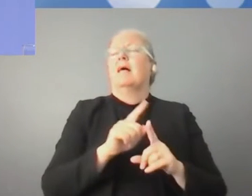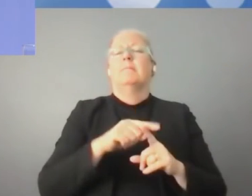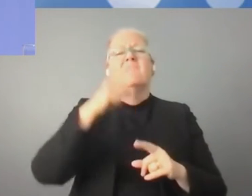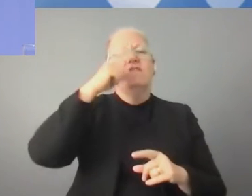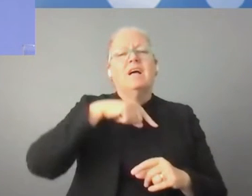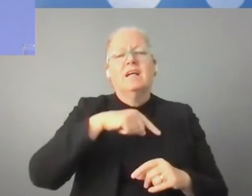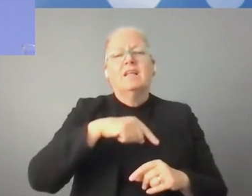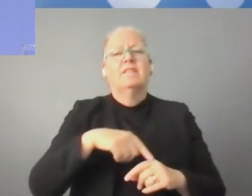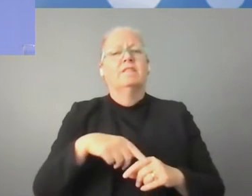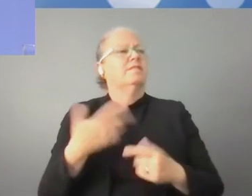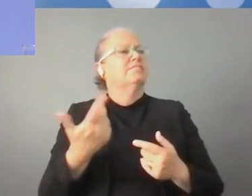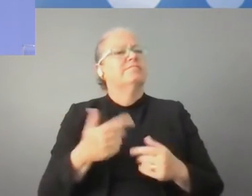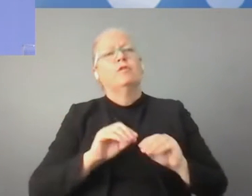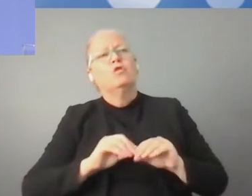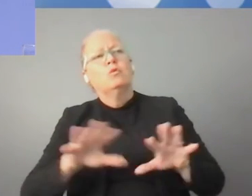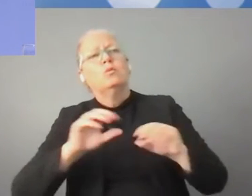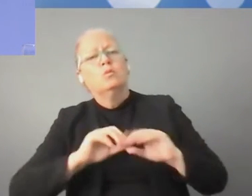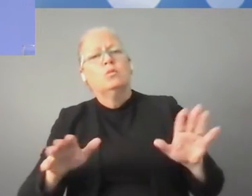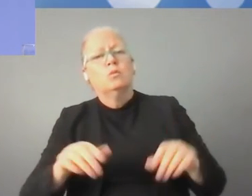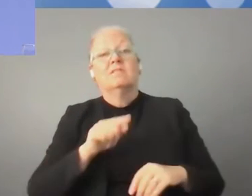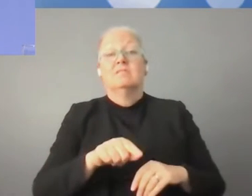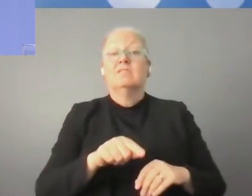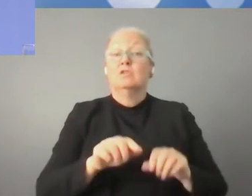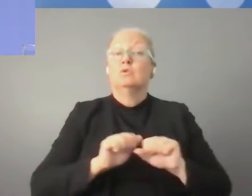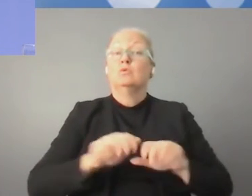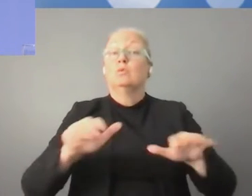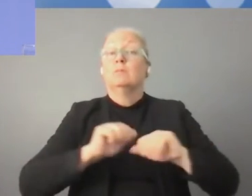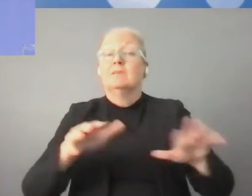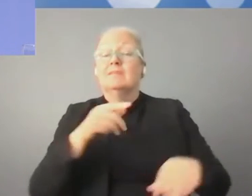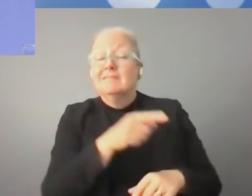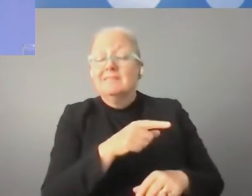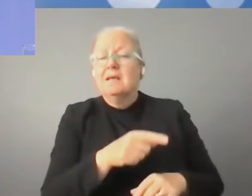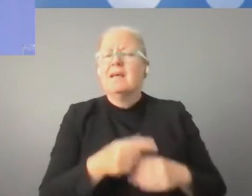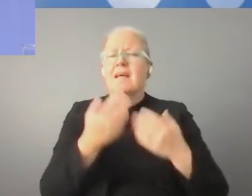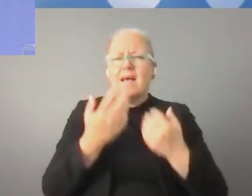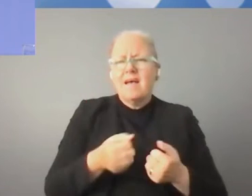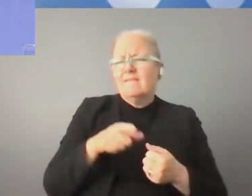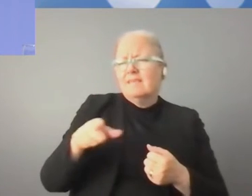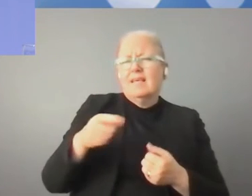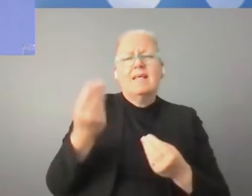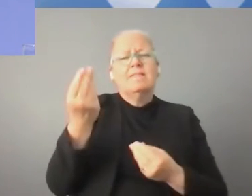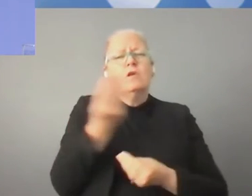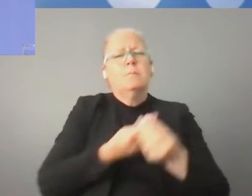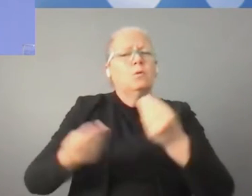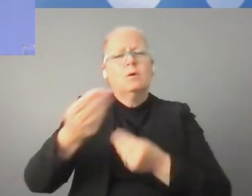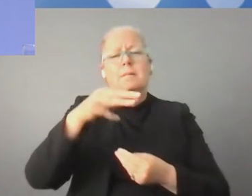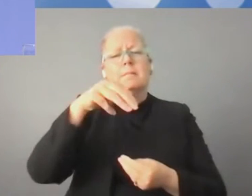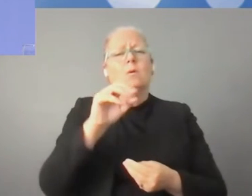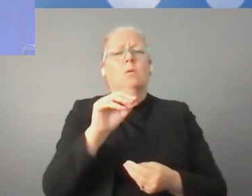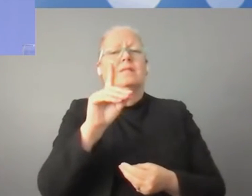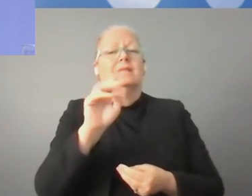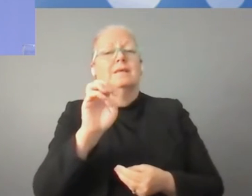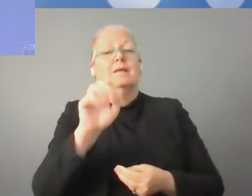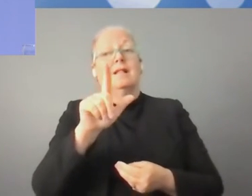on social media. Very often, there are certain economic models that will need to be regulated, but